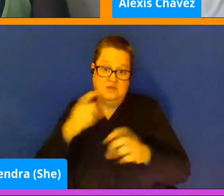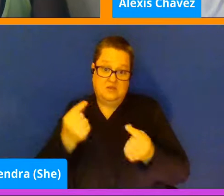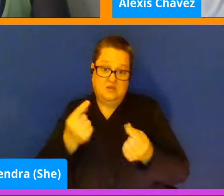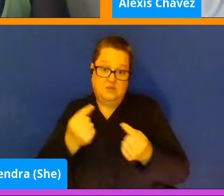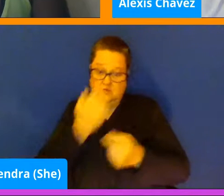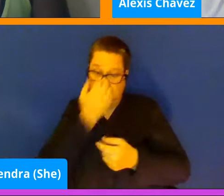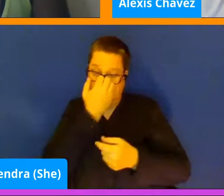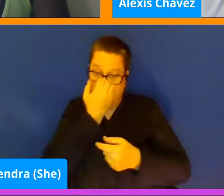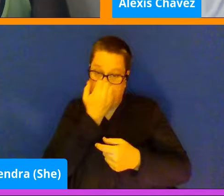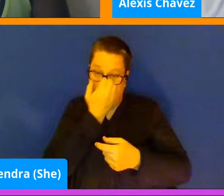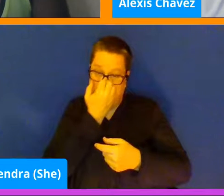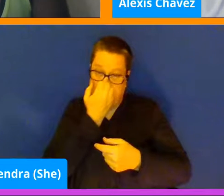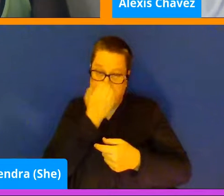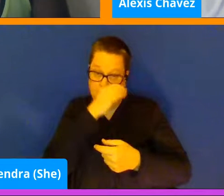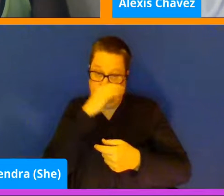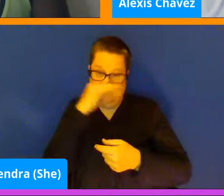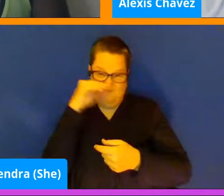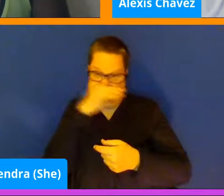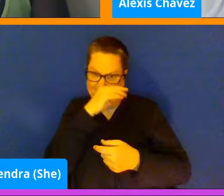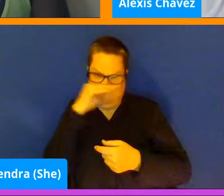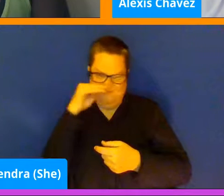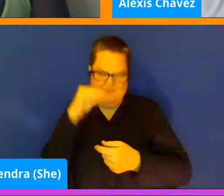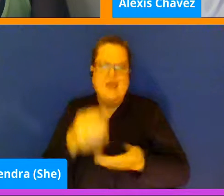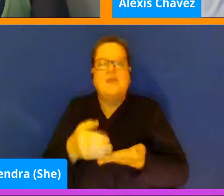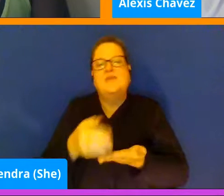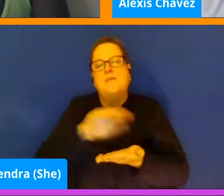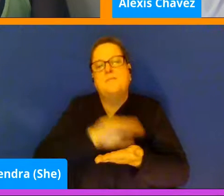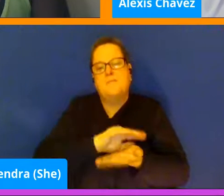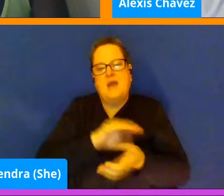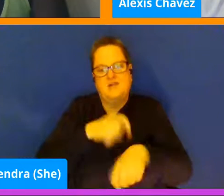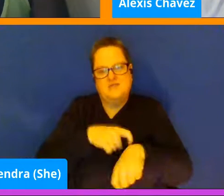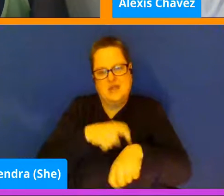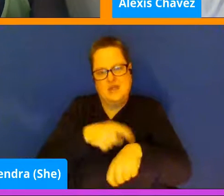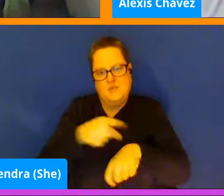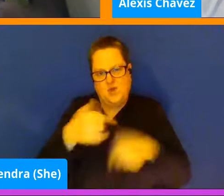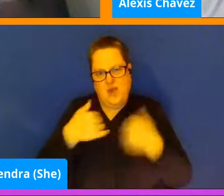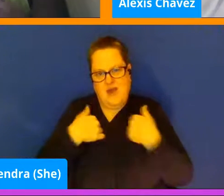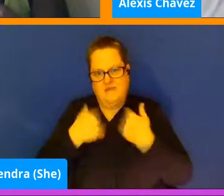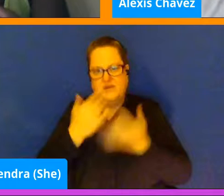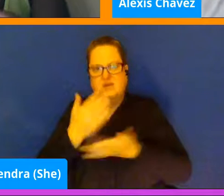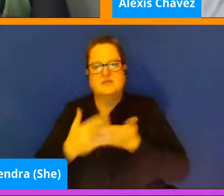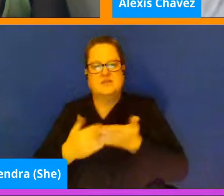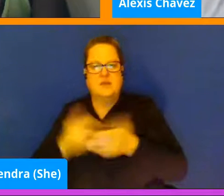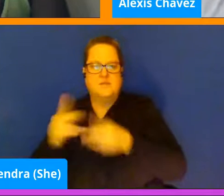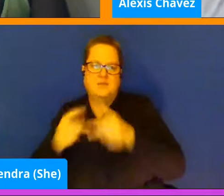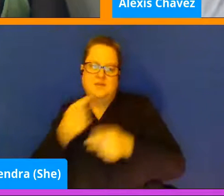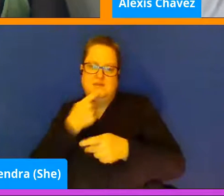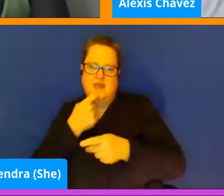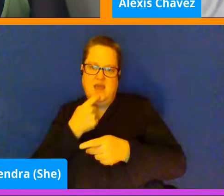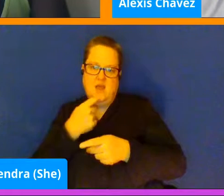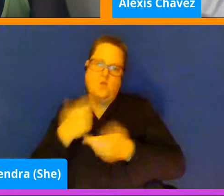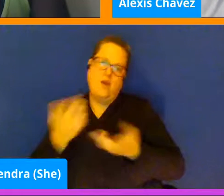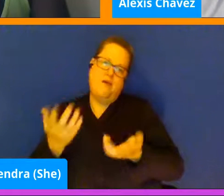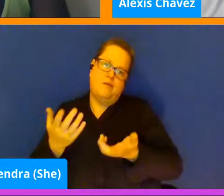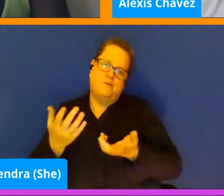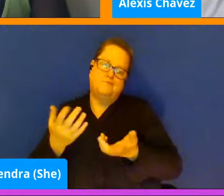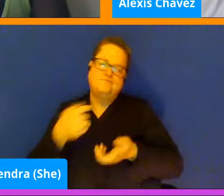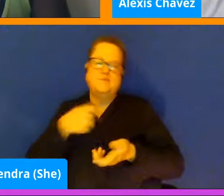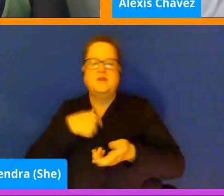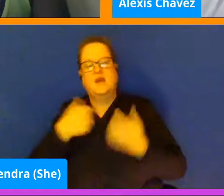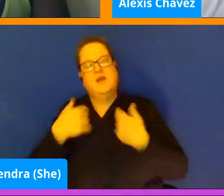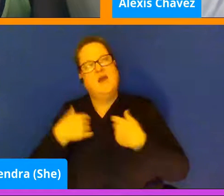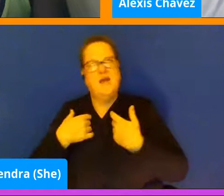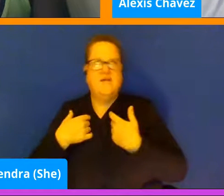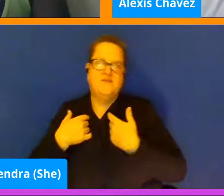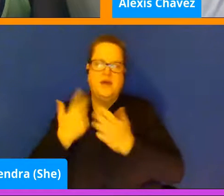And everybody's amount of time they have for it is different, too. Because some people might say, OK, well, I have about three hours